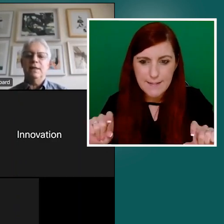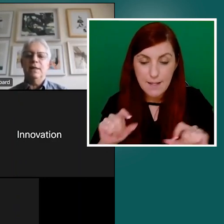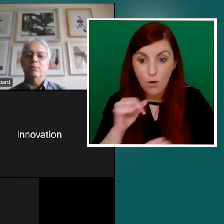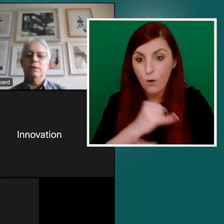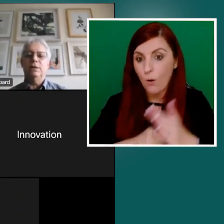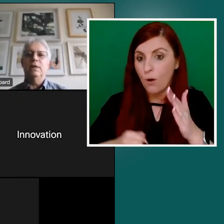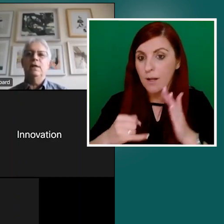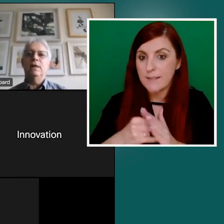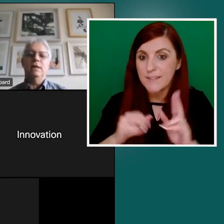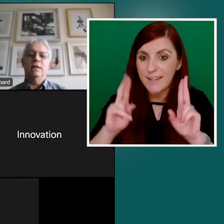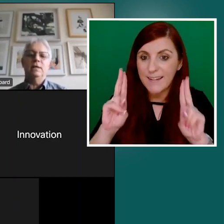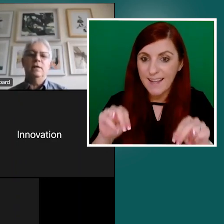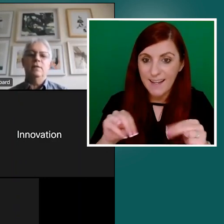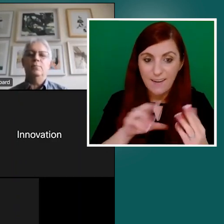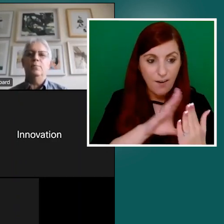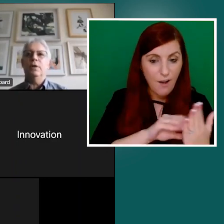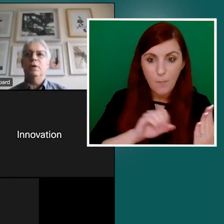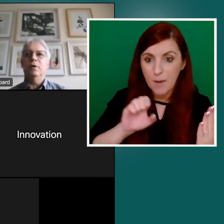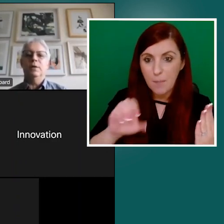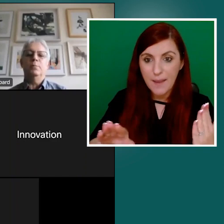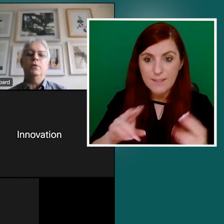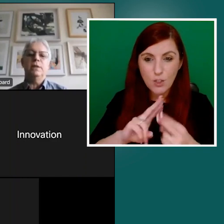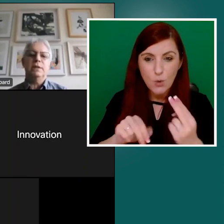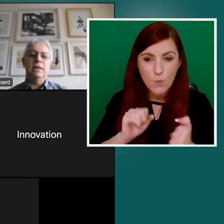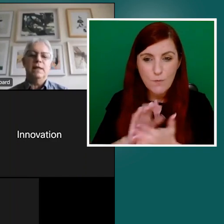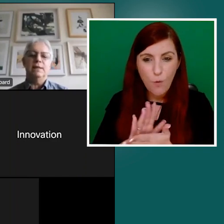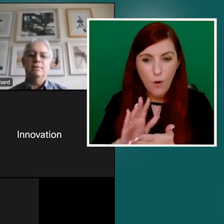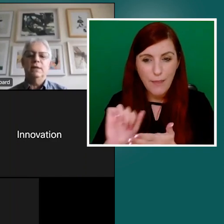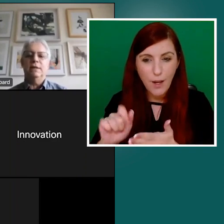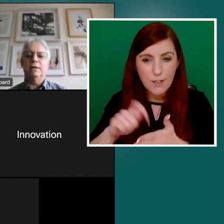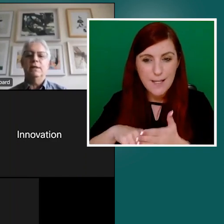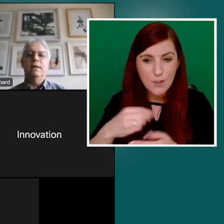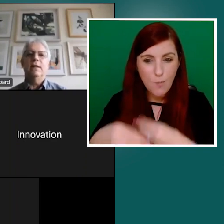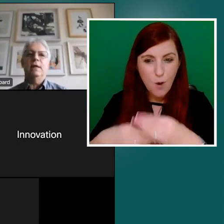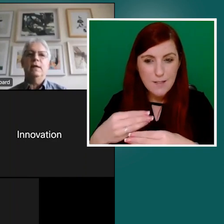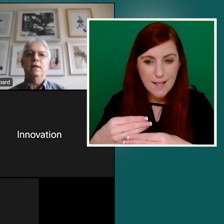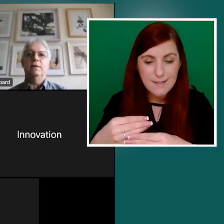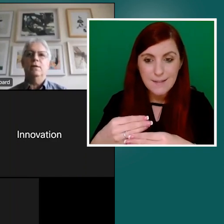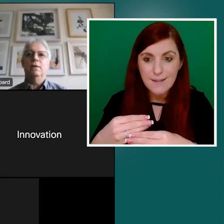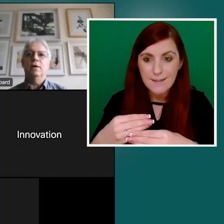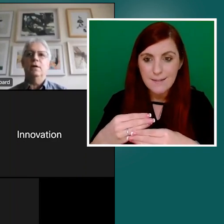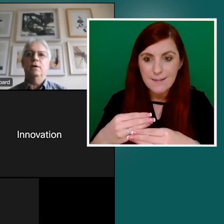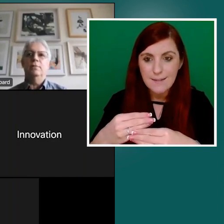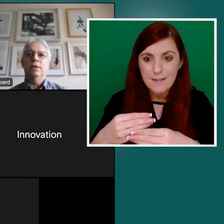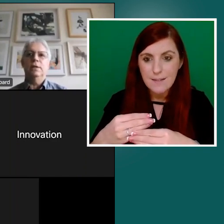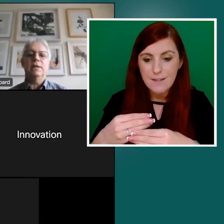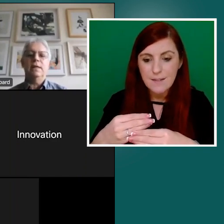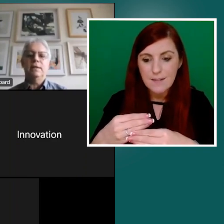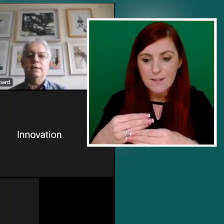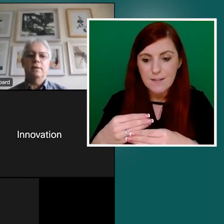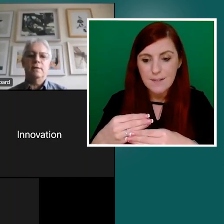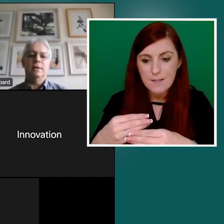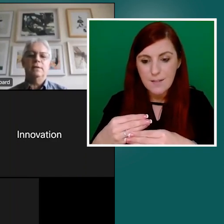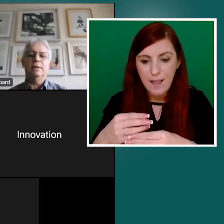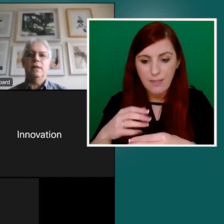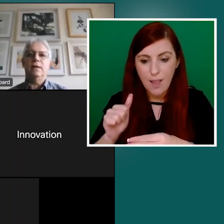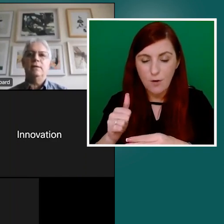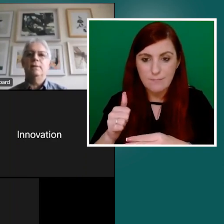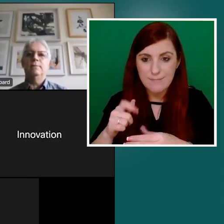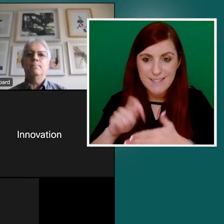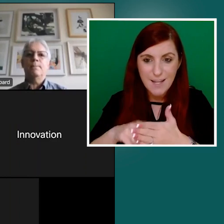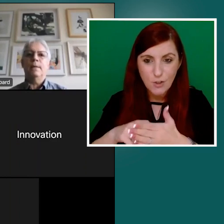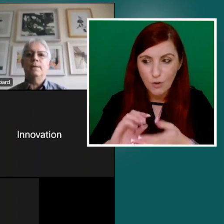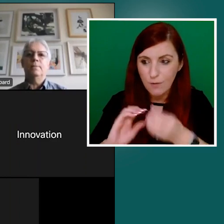text and language in their procurement purchasing activities. And, uh, the intent here is